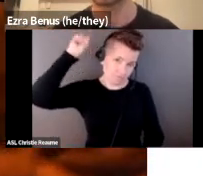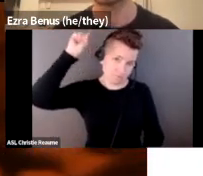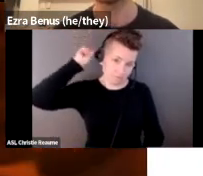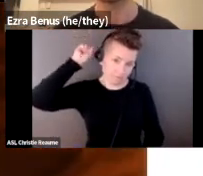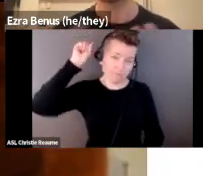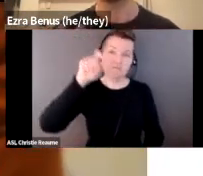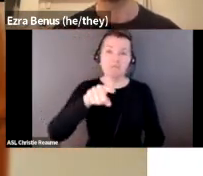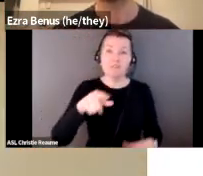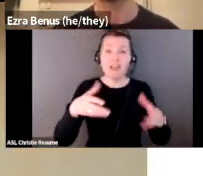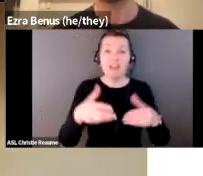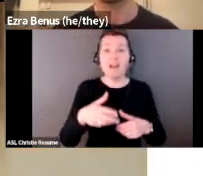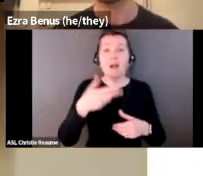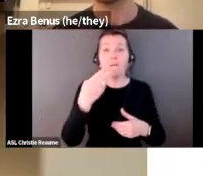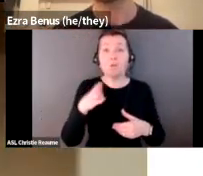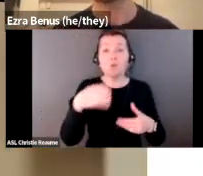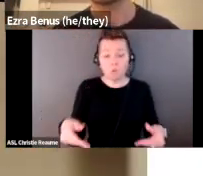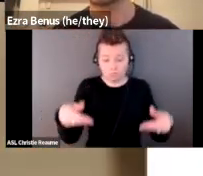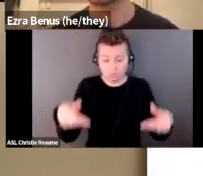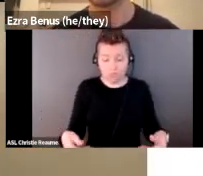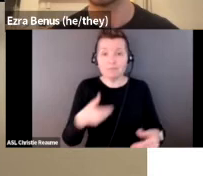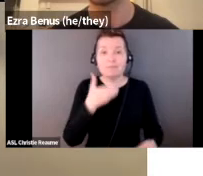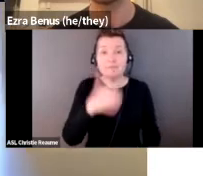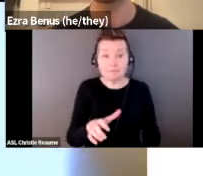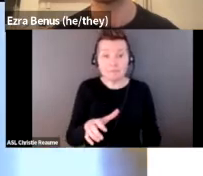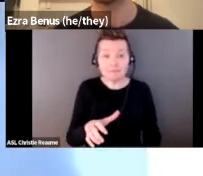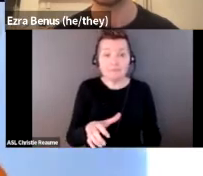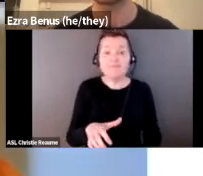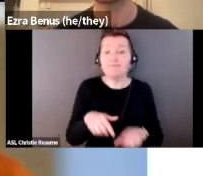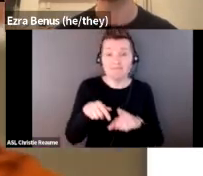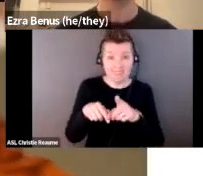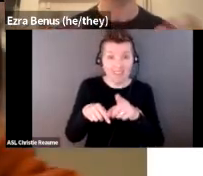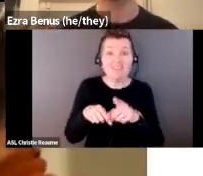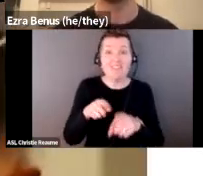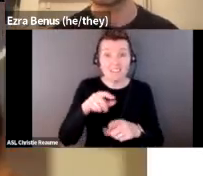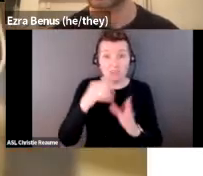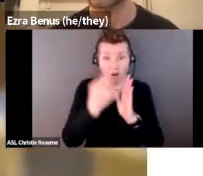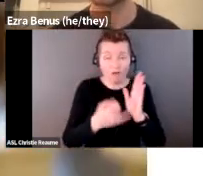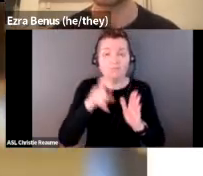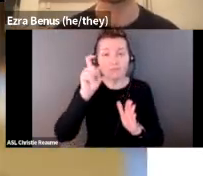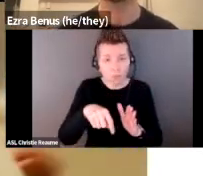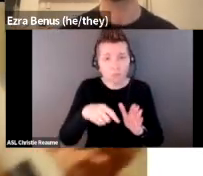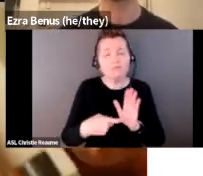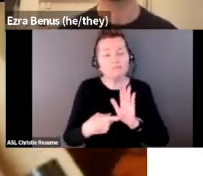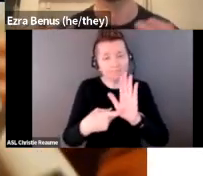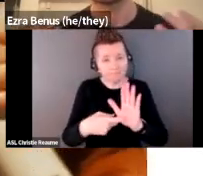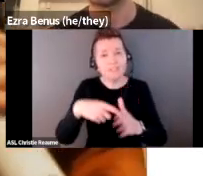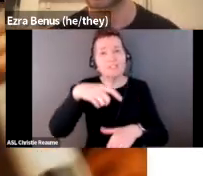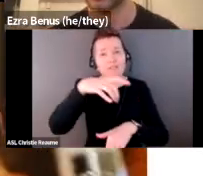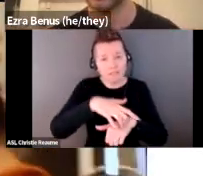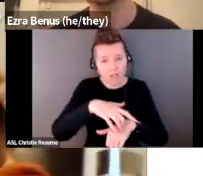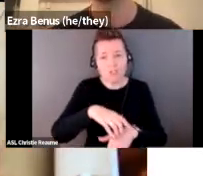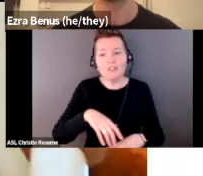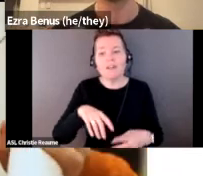be touched. And I've learned from many artists as well, disabled artists, John Lee Clark, a deaf-blind poet, Madison